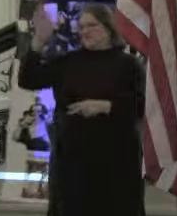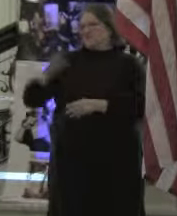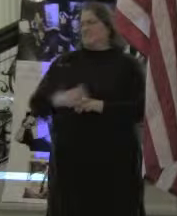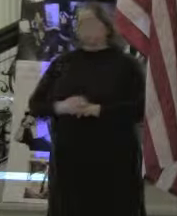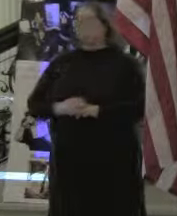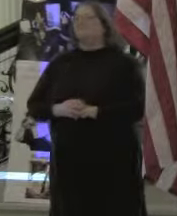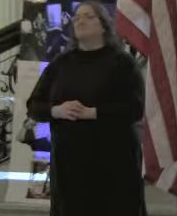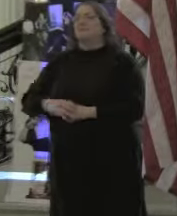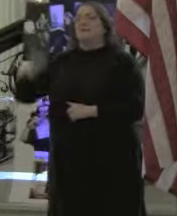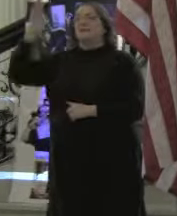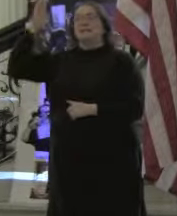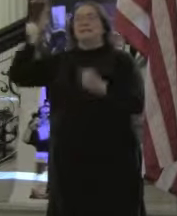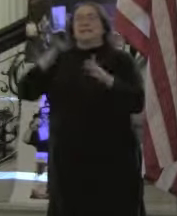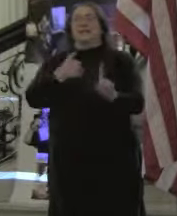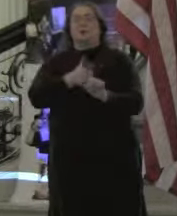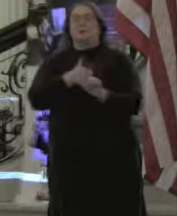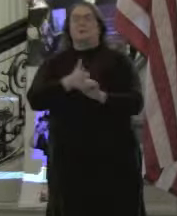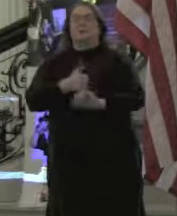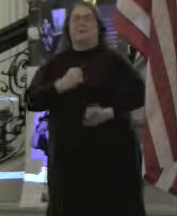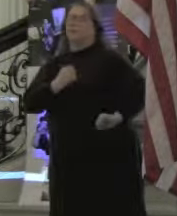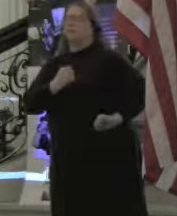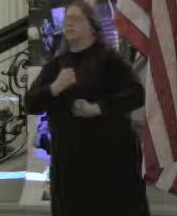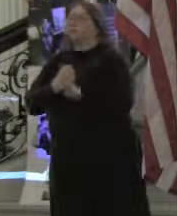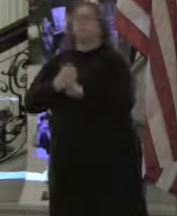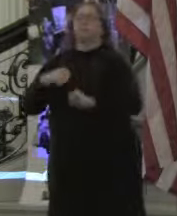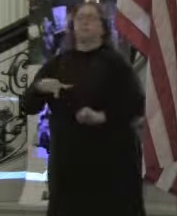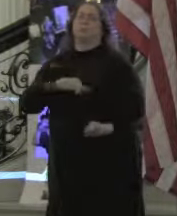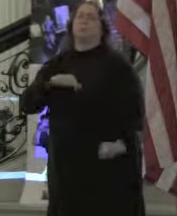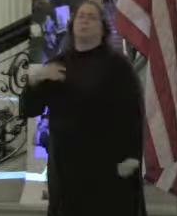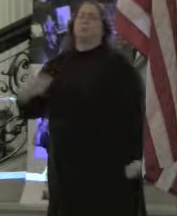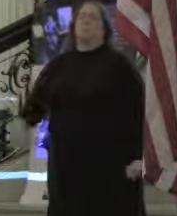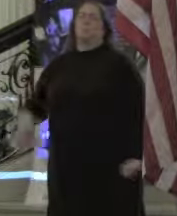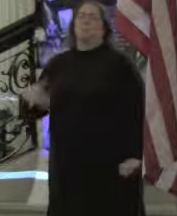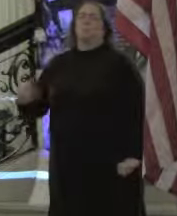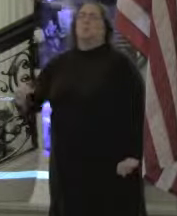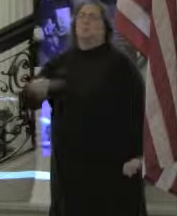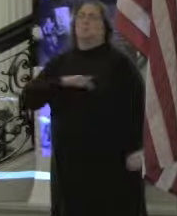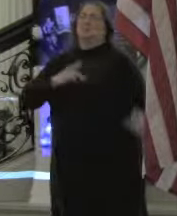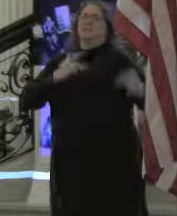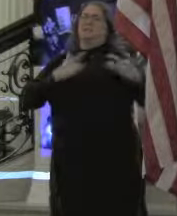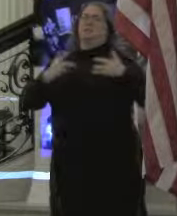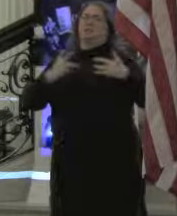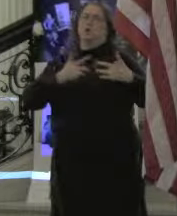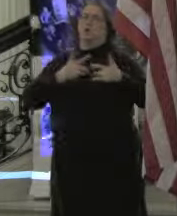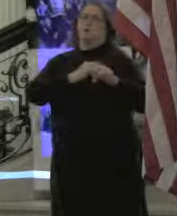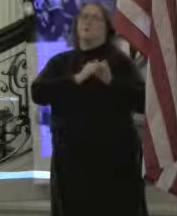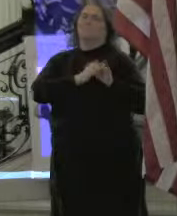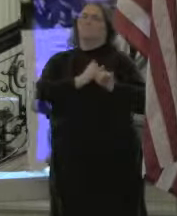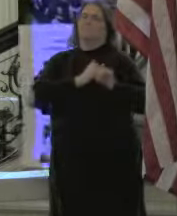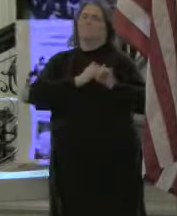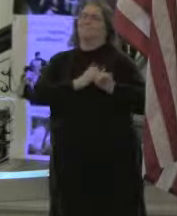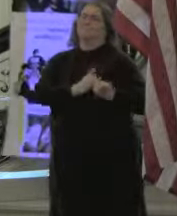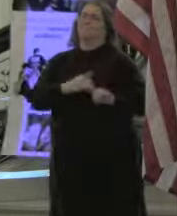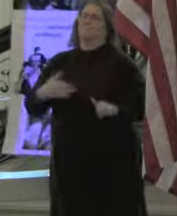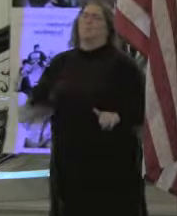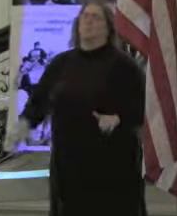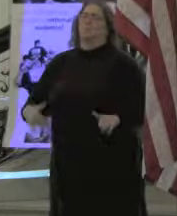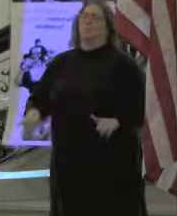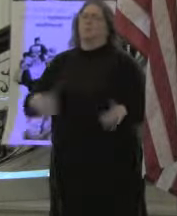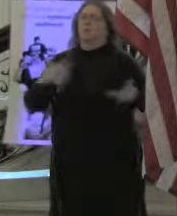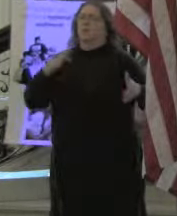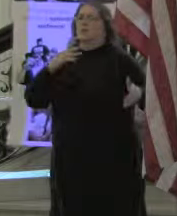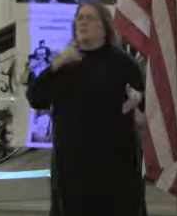The Speaker has been tremendously supportive for the issues that we all care about. Like he said, Bob